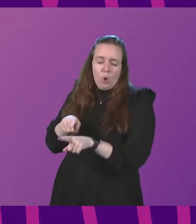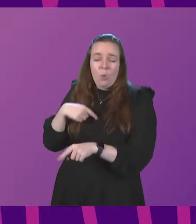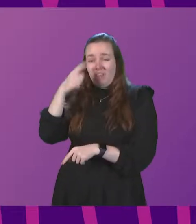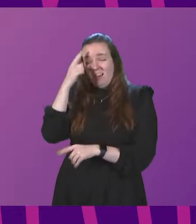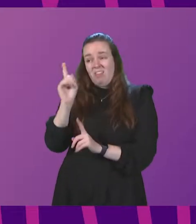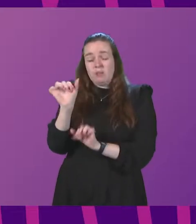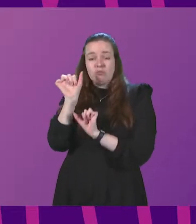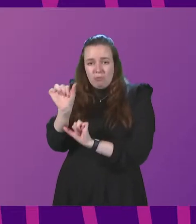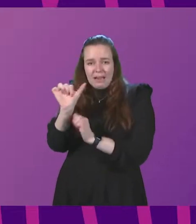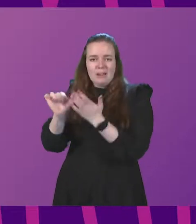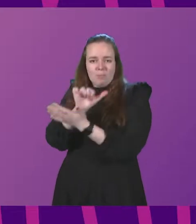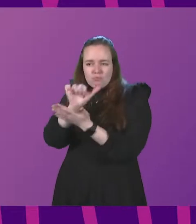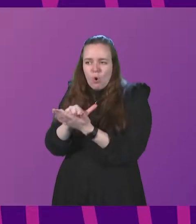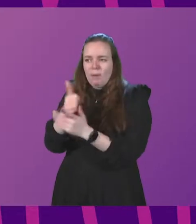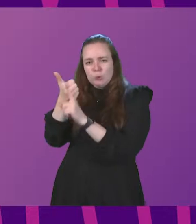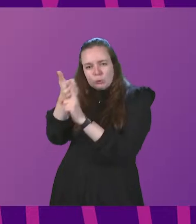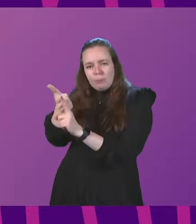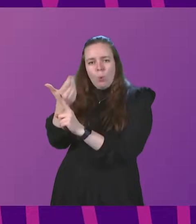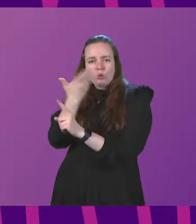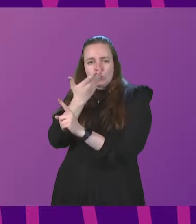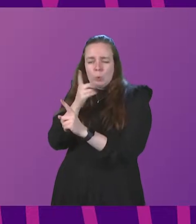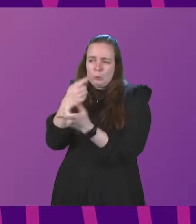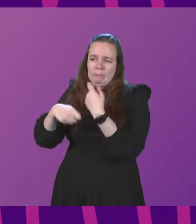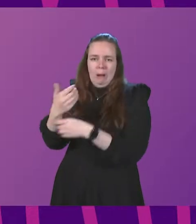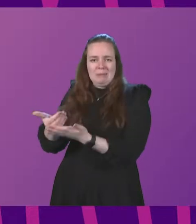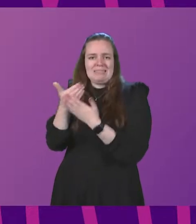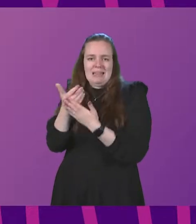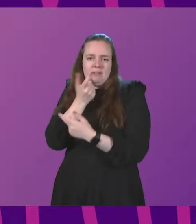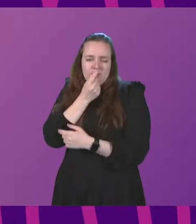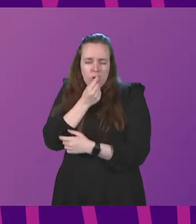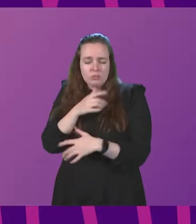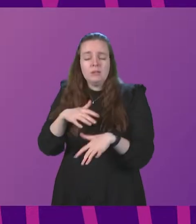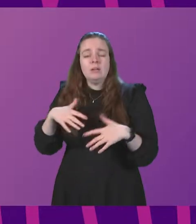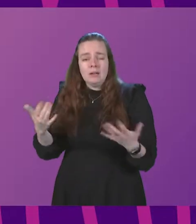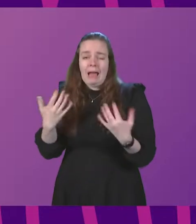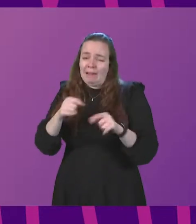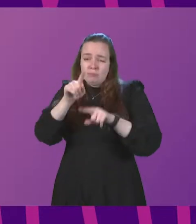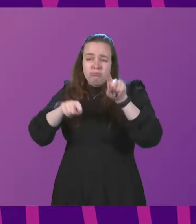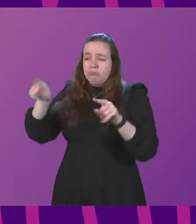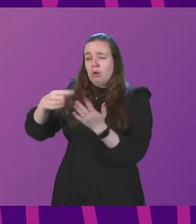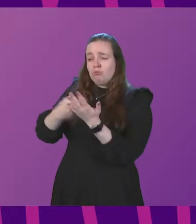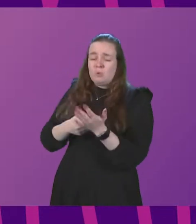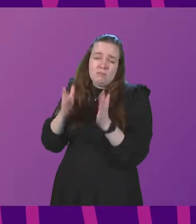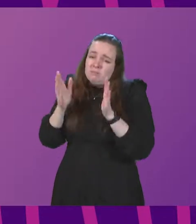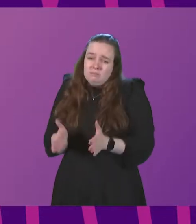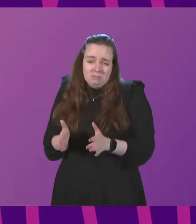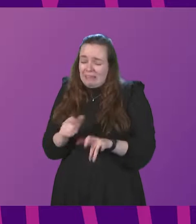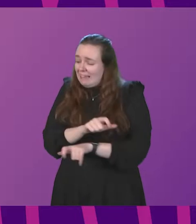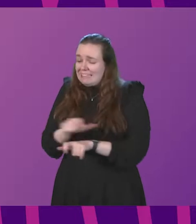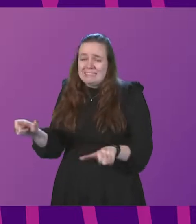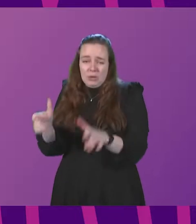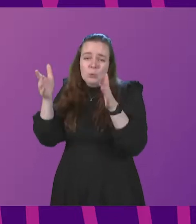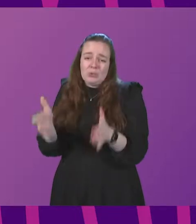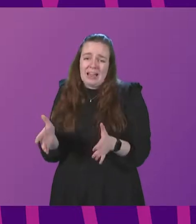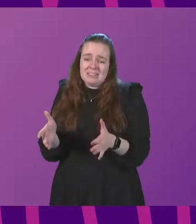proper way to support schools to be as safe as possible. It is the case that there are a range of measures that have been necessary and may continue to be necessary